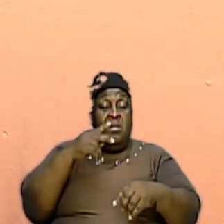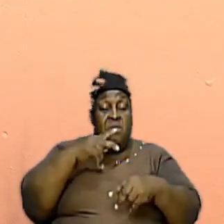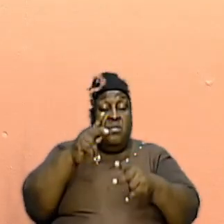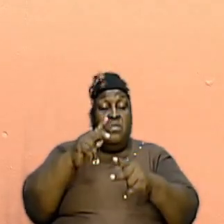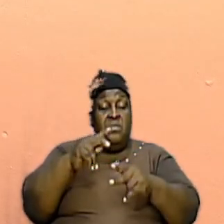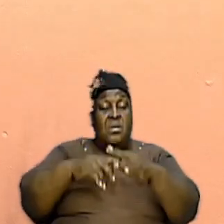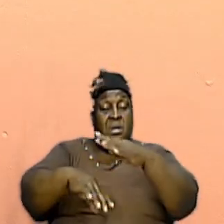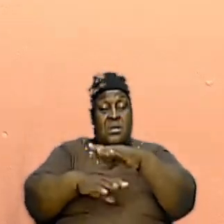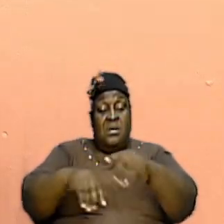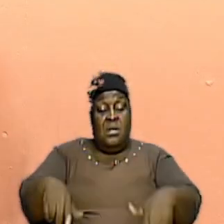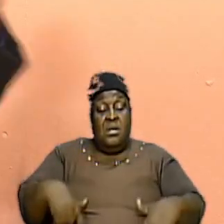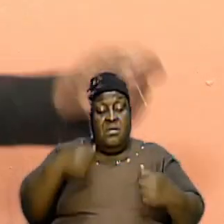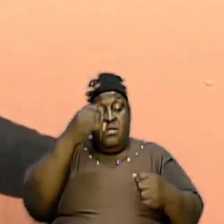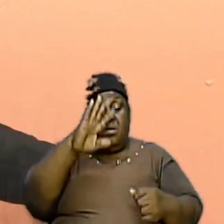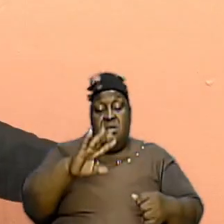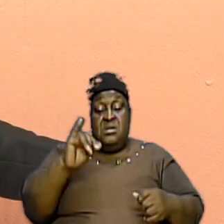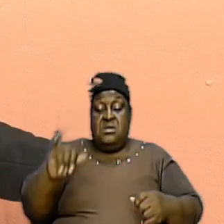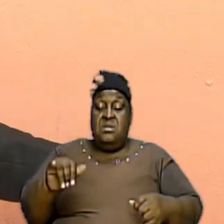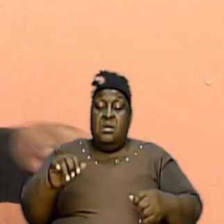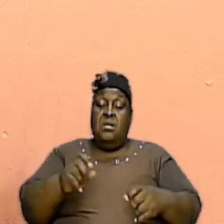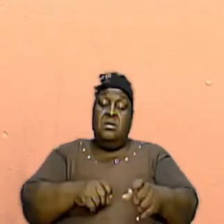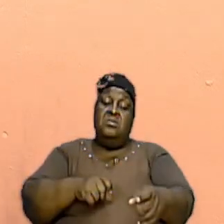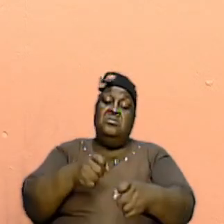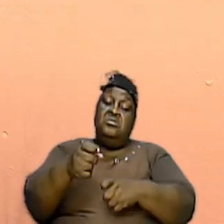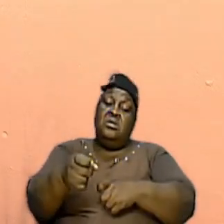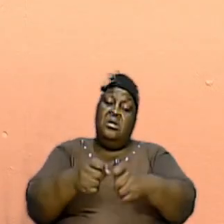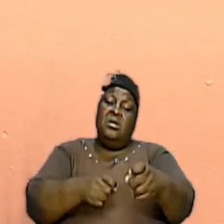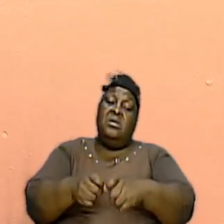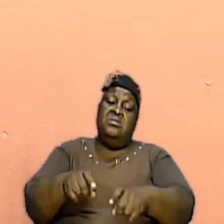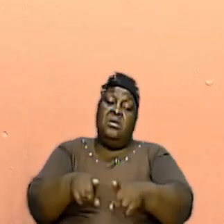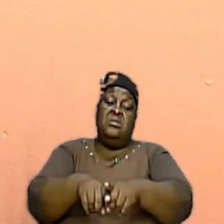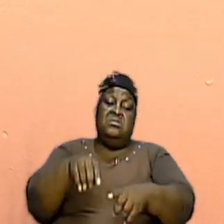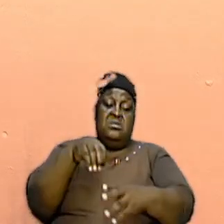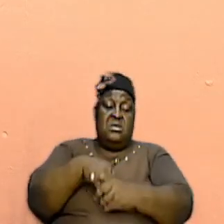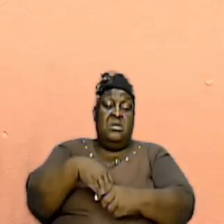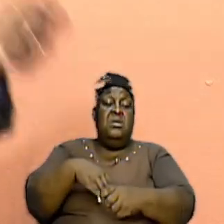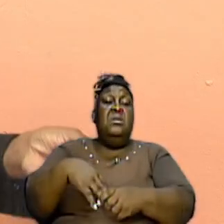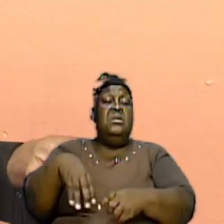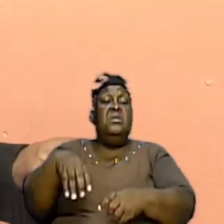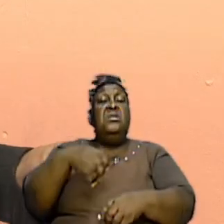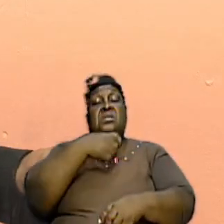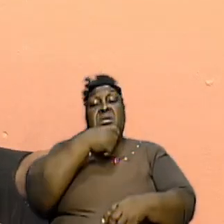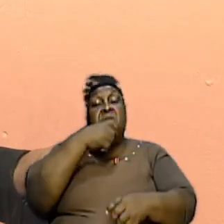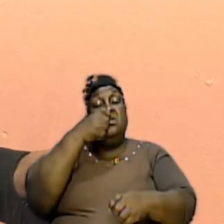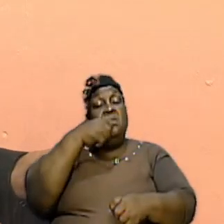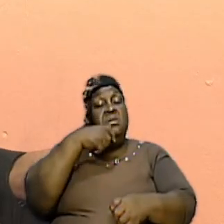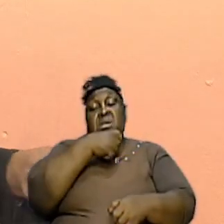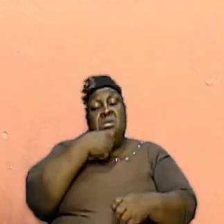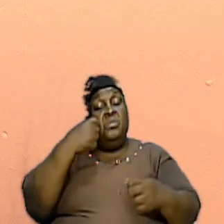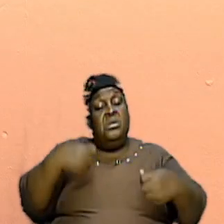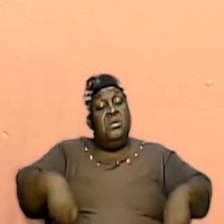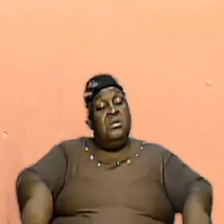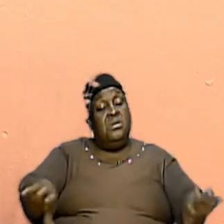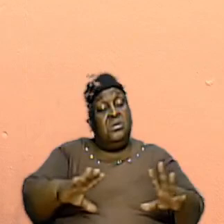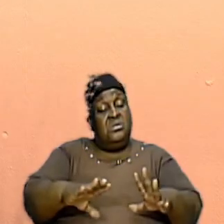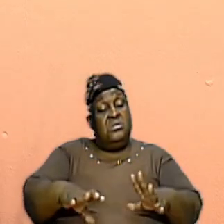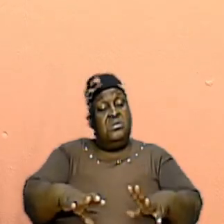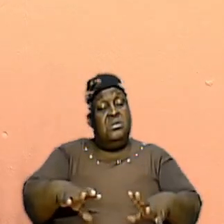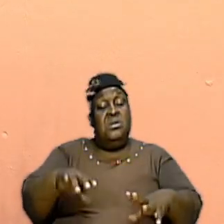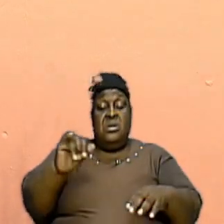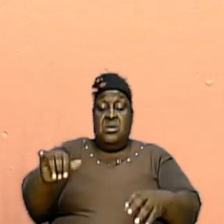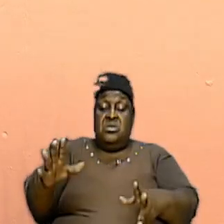still in charge as he was in the tabernacle, who is still holy as he was in the tabernacle, who